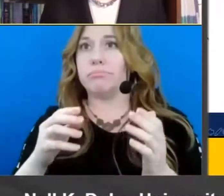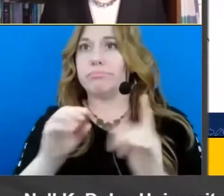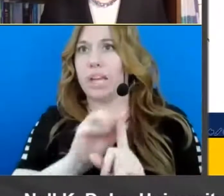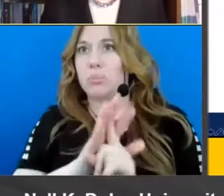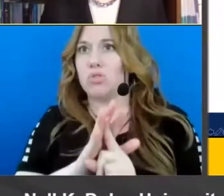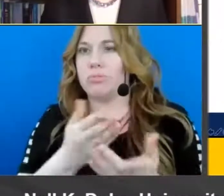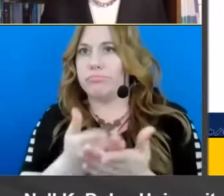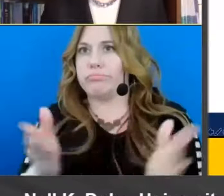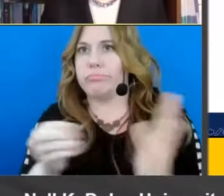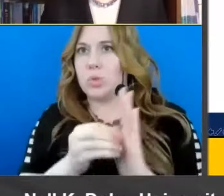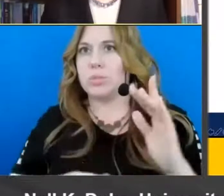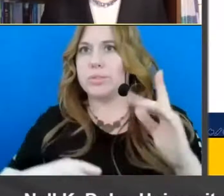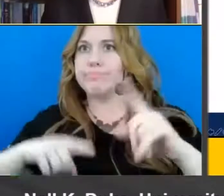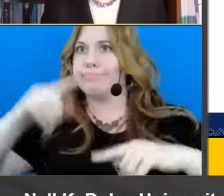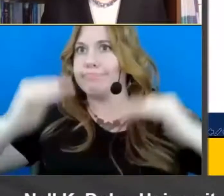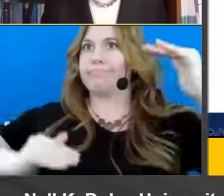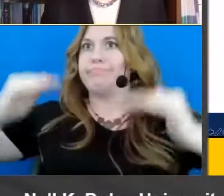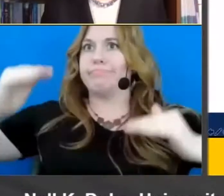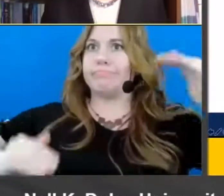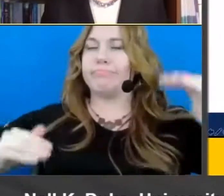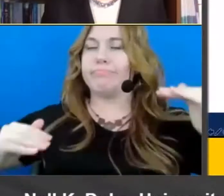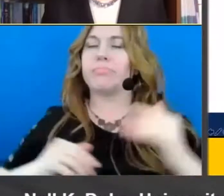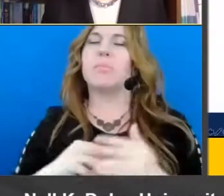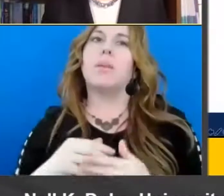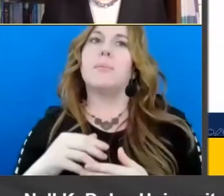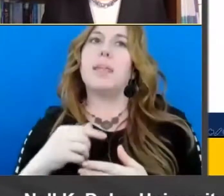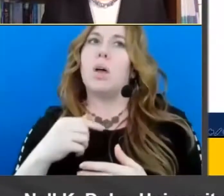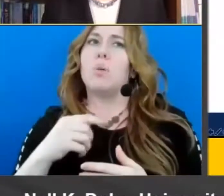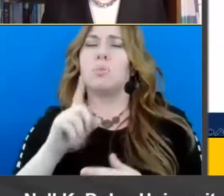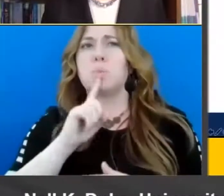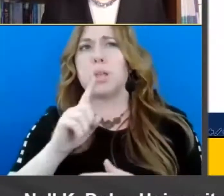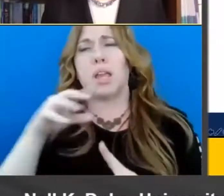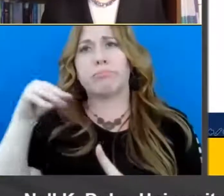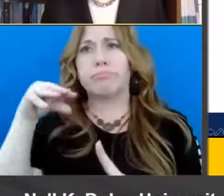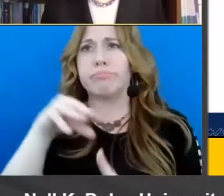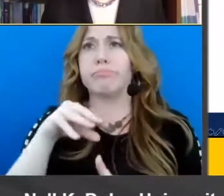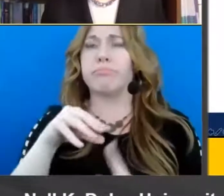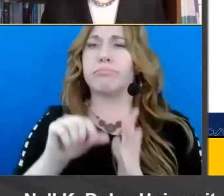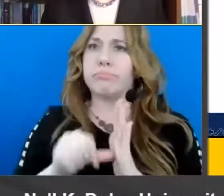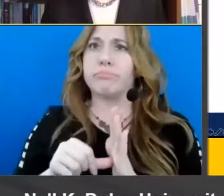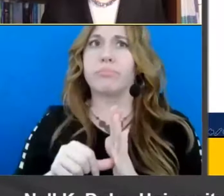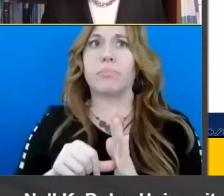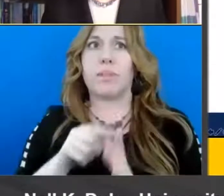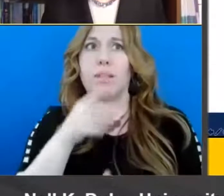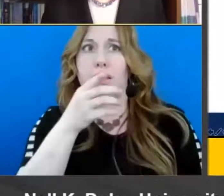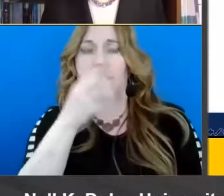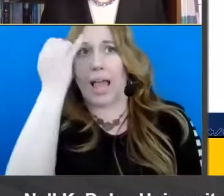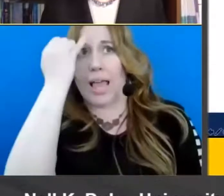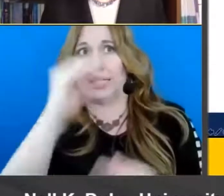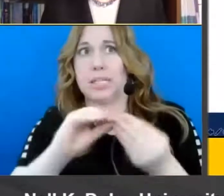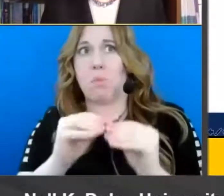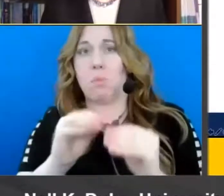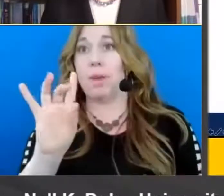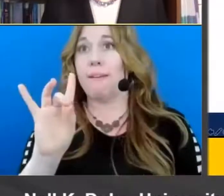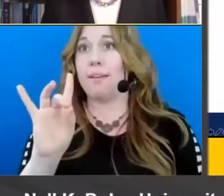although again that's applicable to anything i've talked about today i really wanted to to draw attention to it in um this idea number eight because